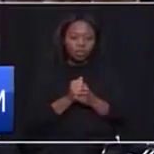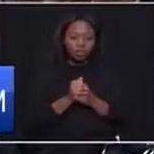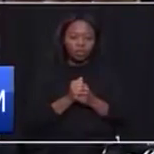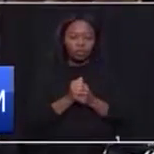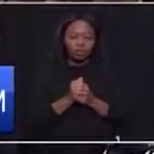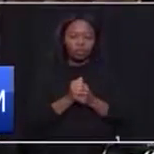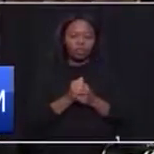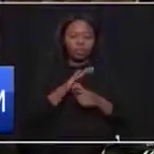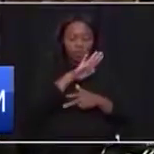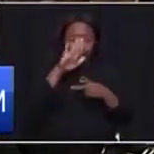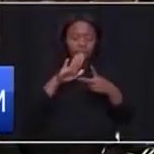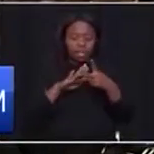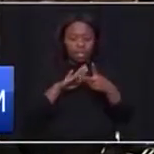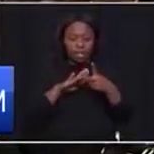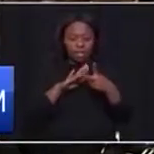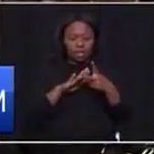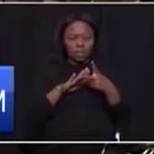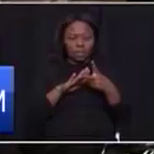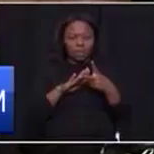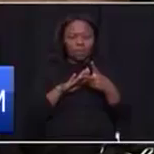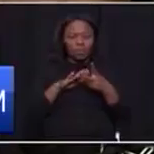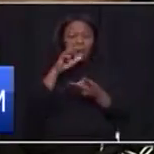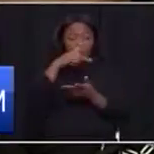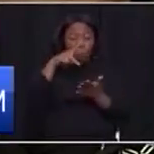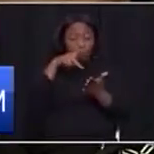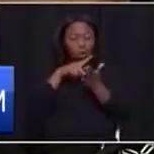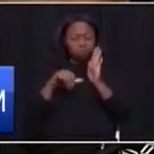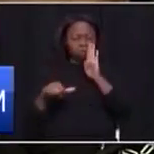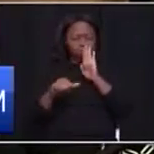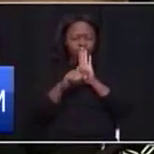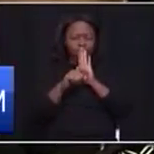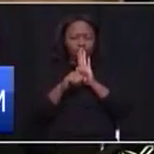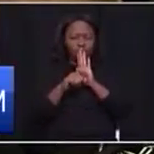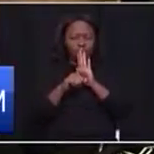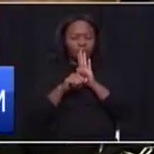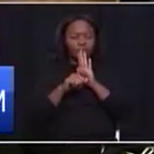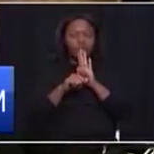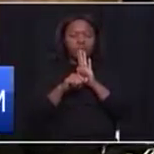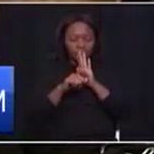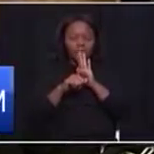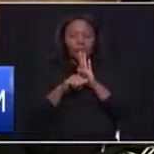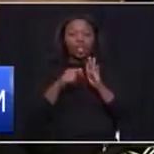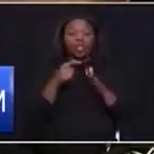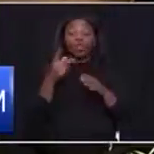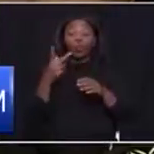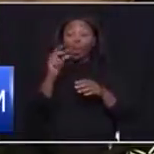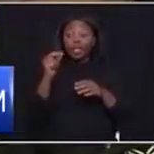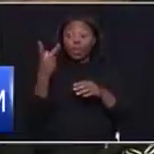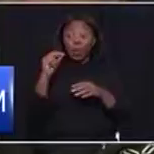And secondly, all critical posts in our health services will be filled by 2020.